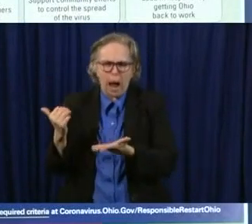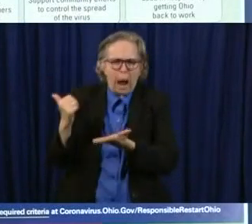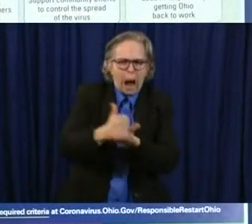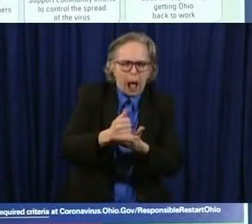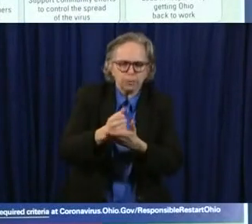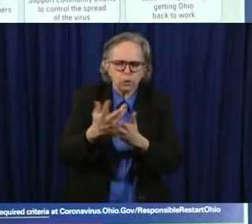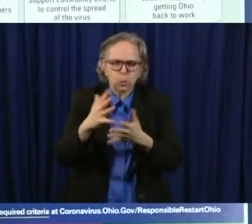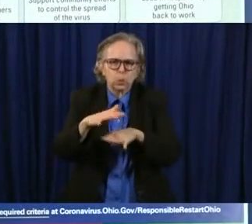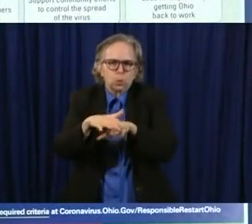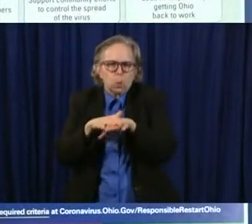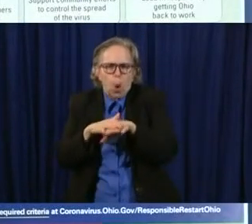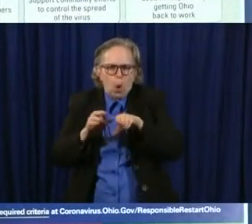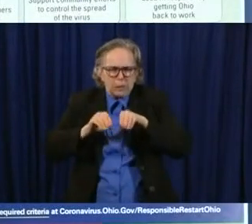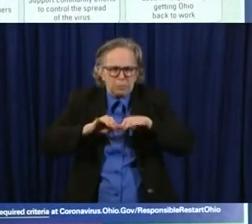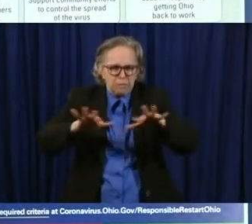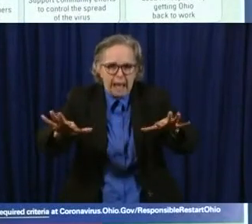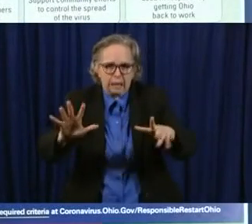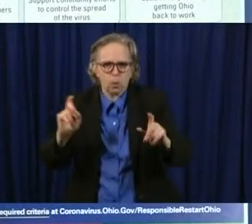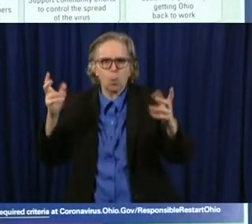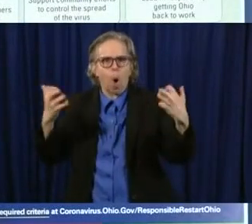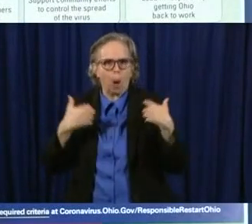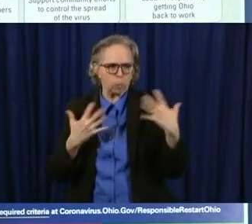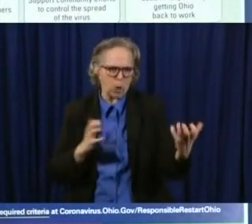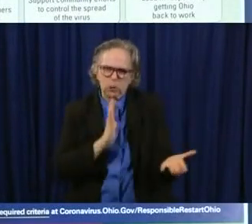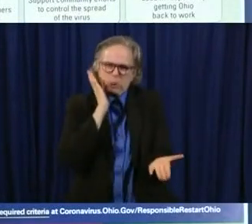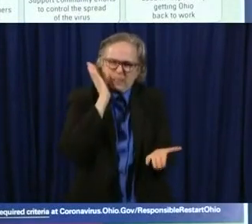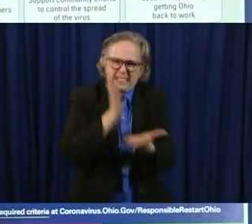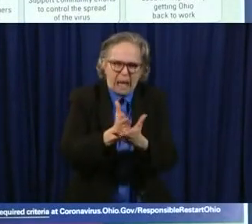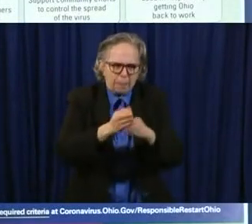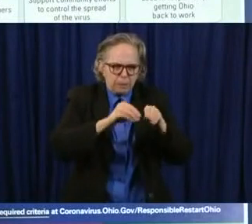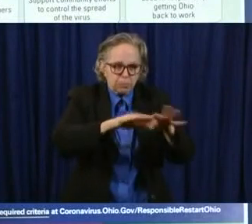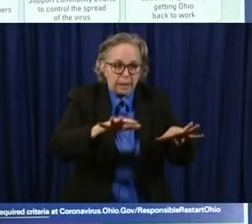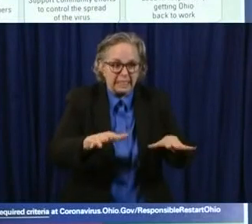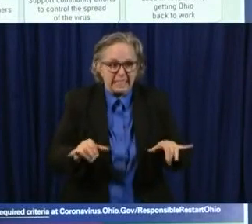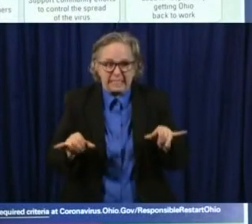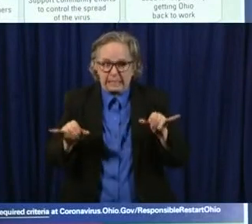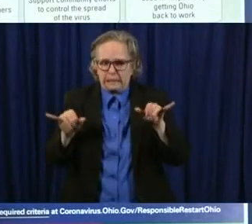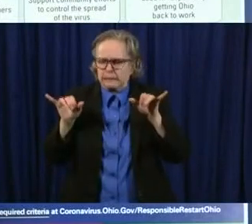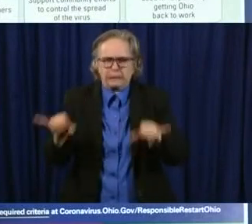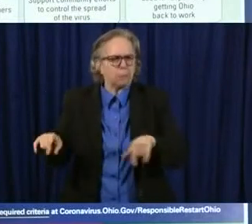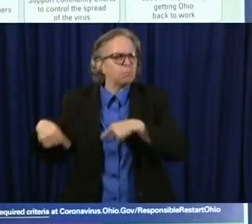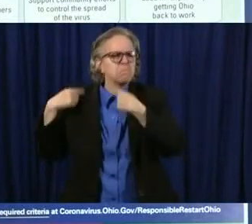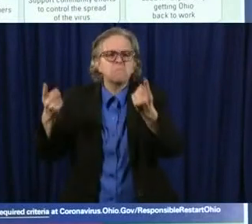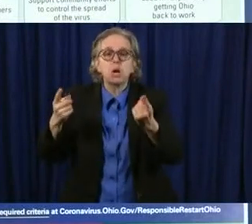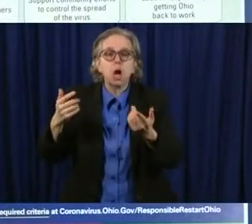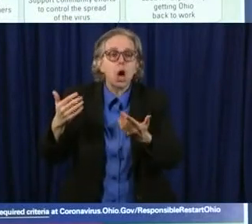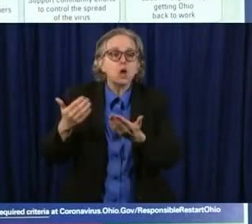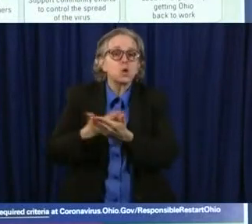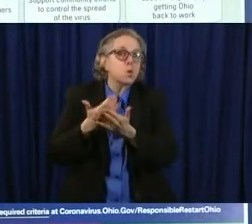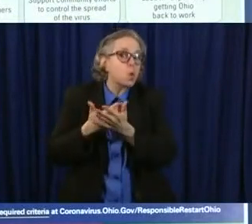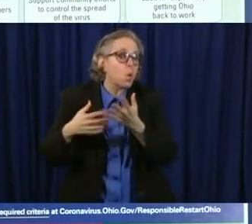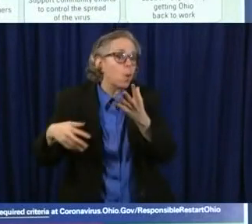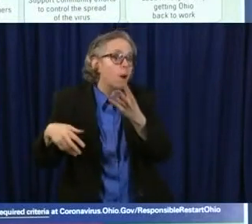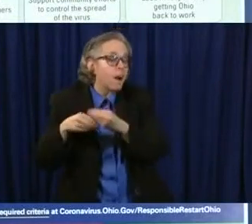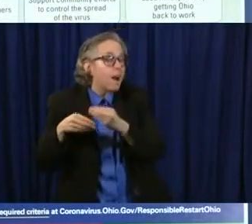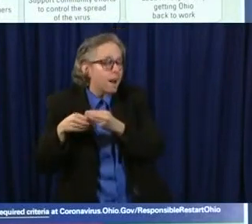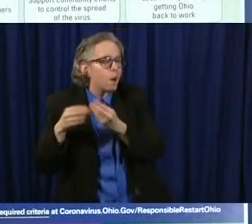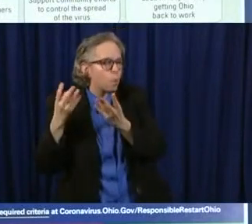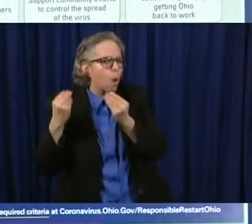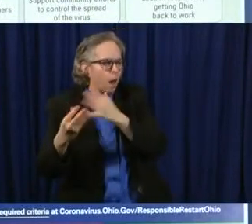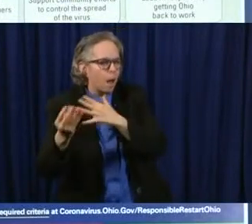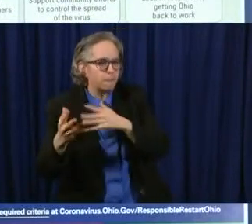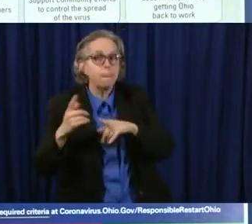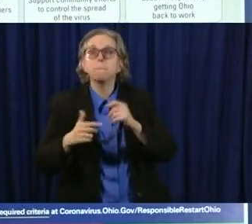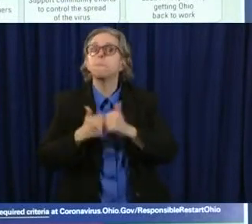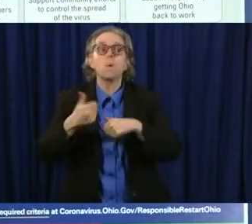as they've always been. We actually have a couple of new ones, but the essential ones, the most important ones, are still the